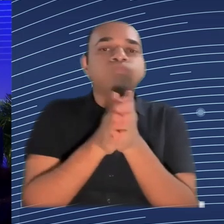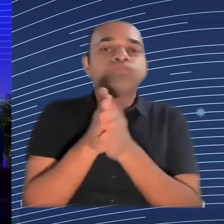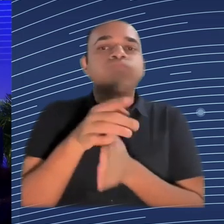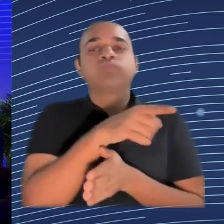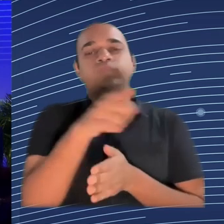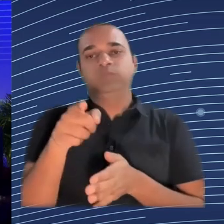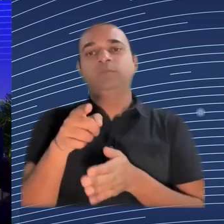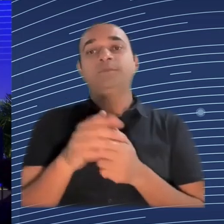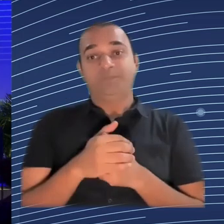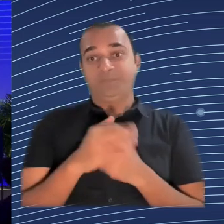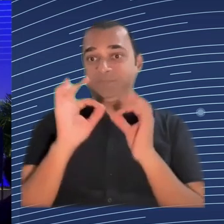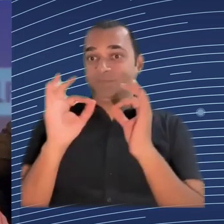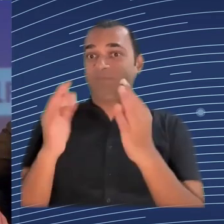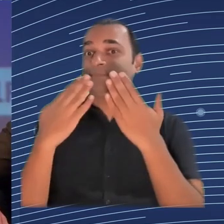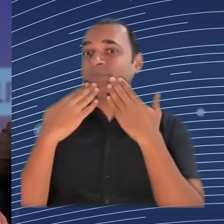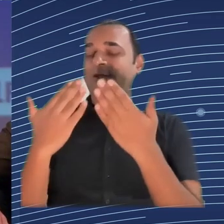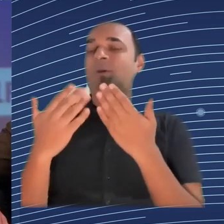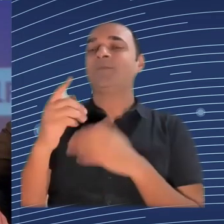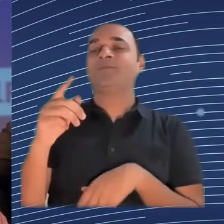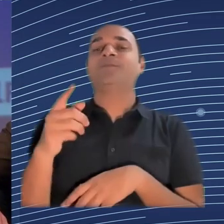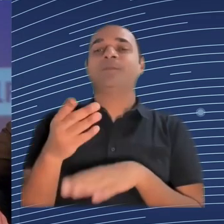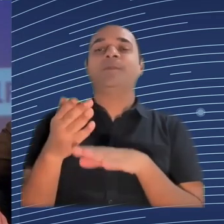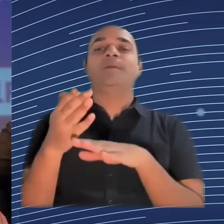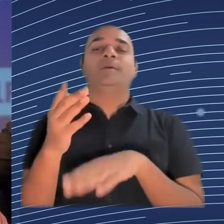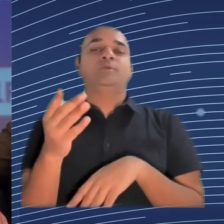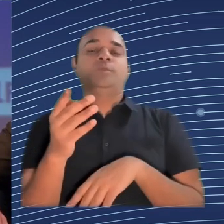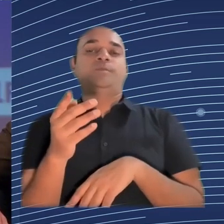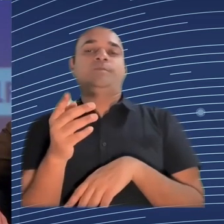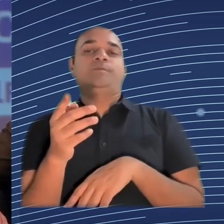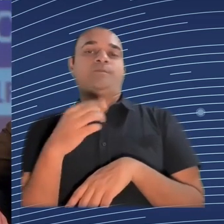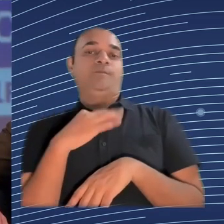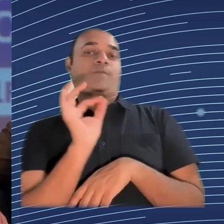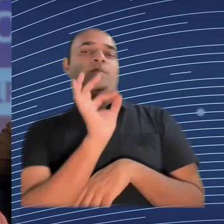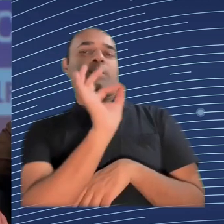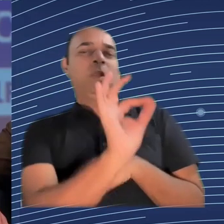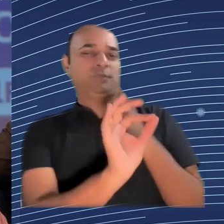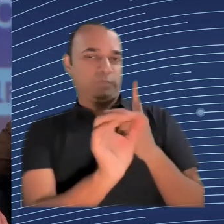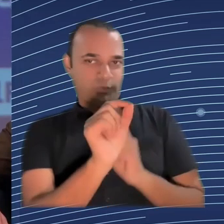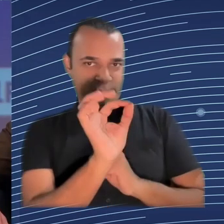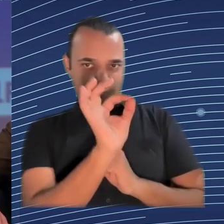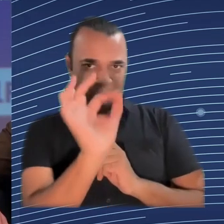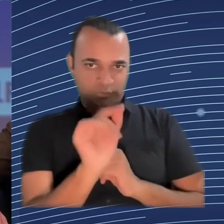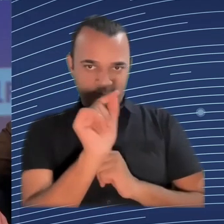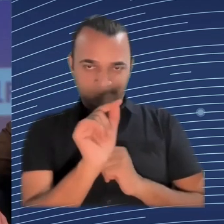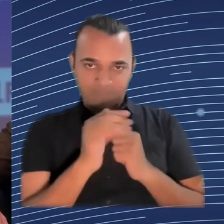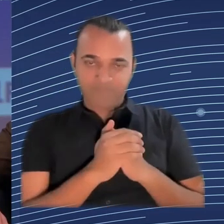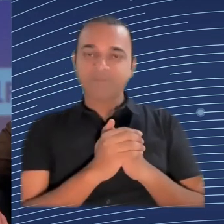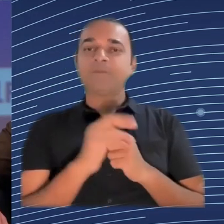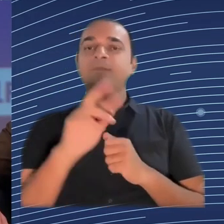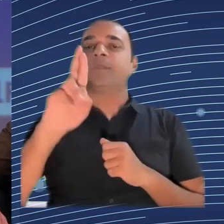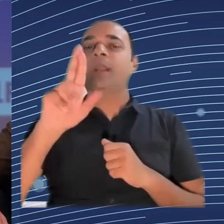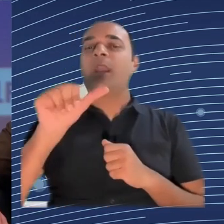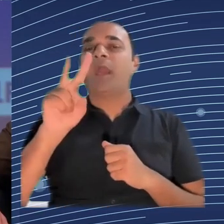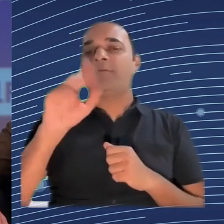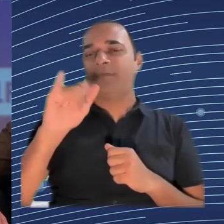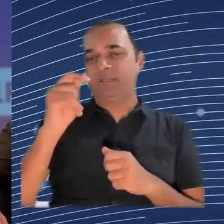if they don't have high level technical skills? And I completely agree with what was said that those